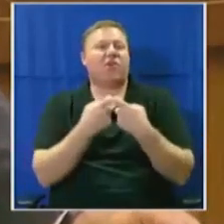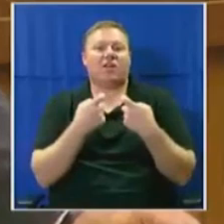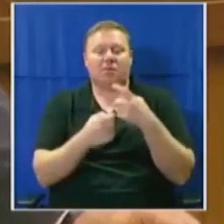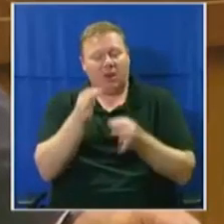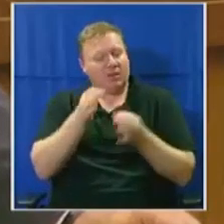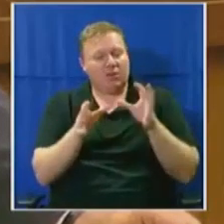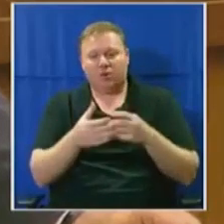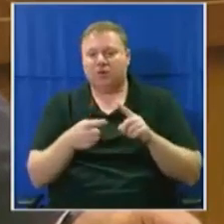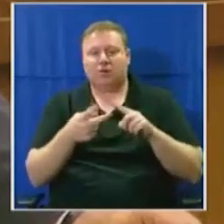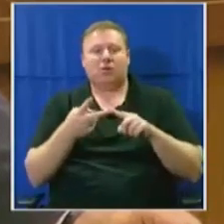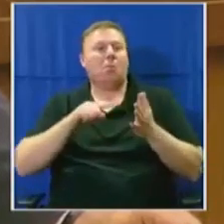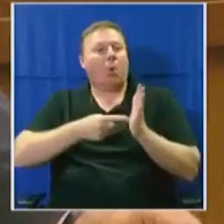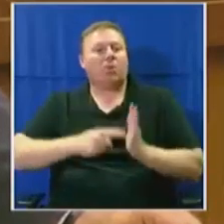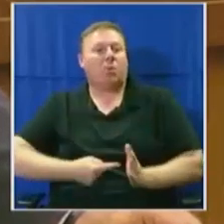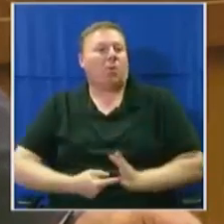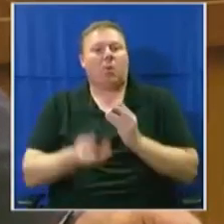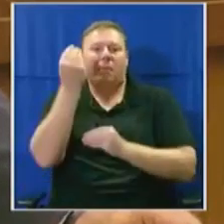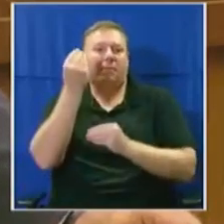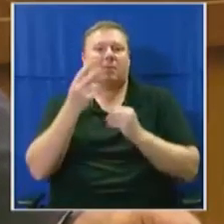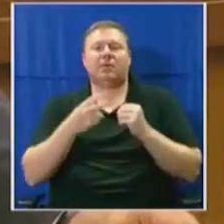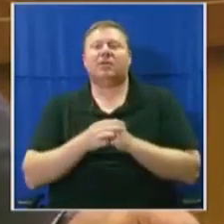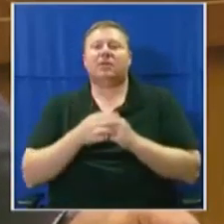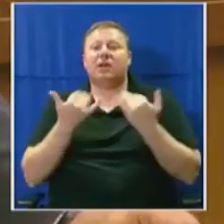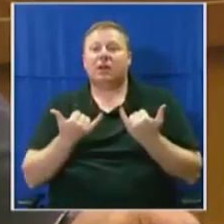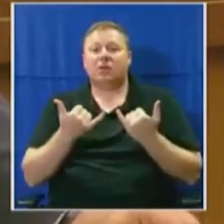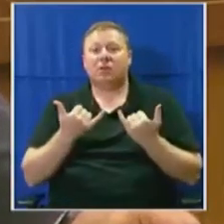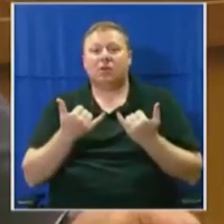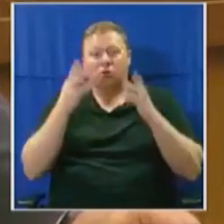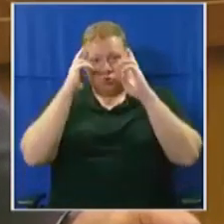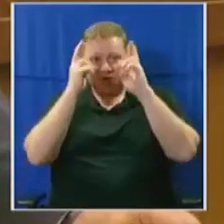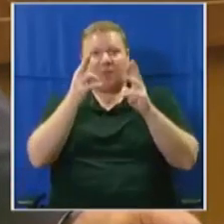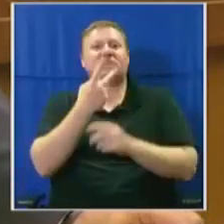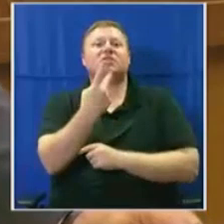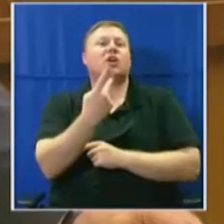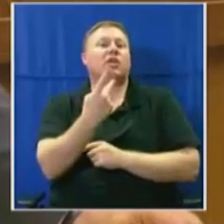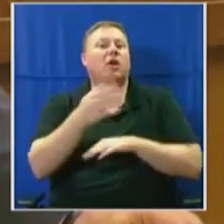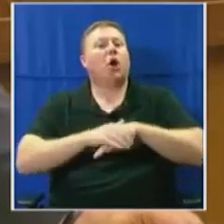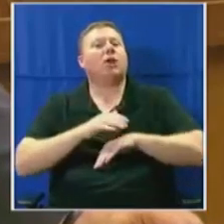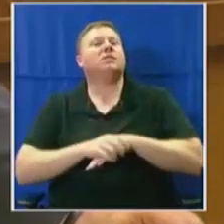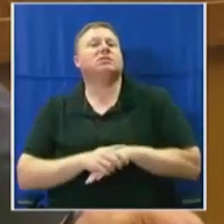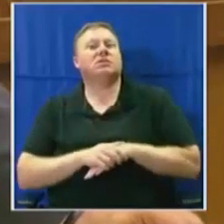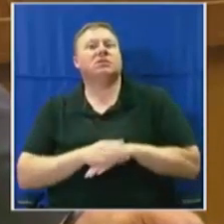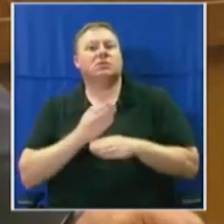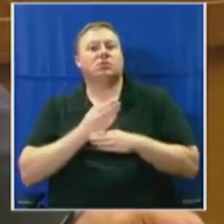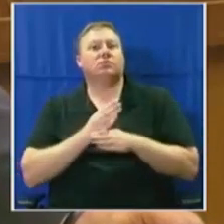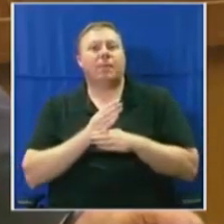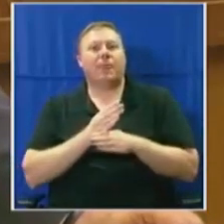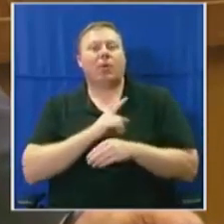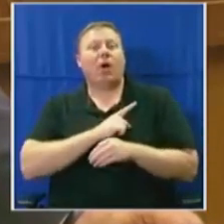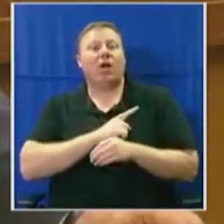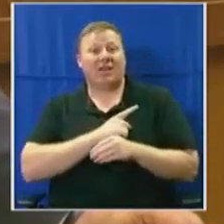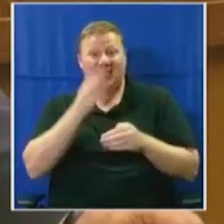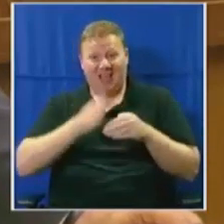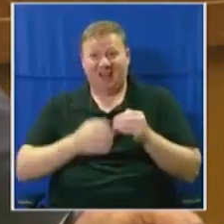the day for scoring points. It's a day to respect one another as colleagues. Because in the end, each and every one of us